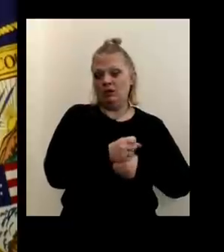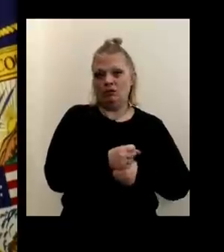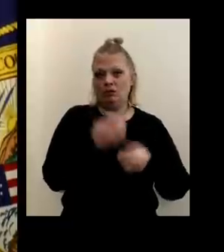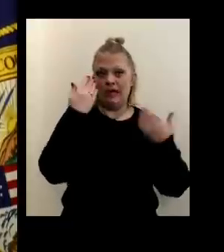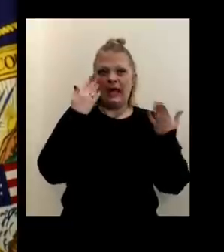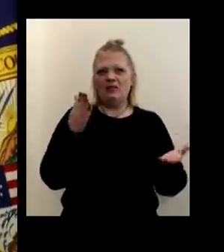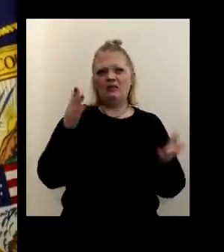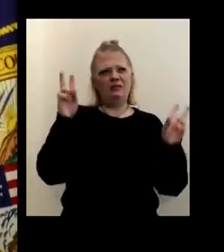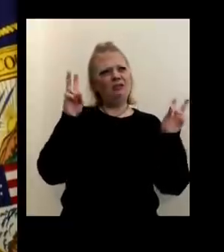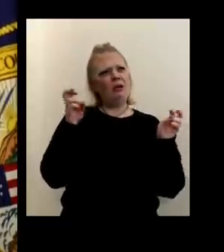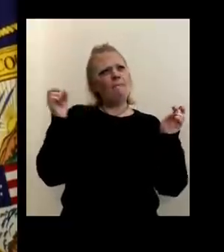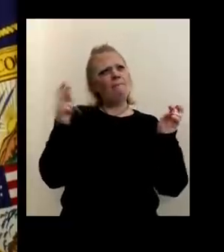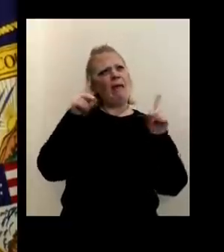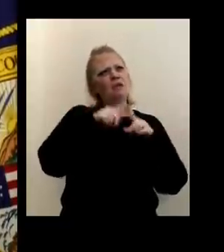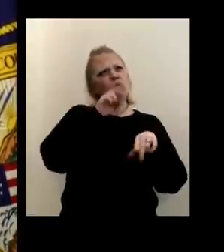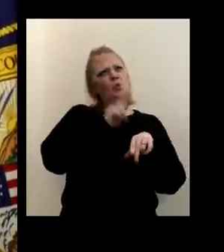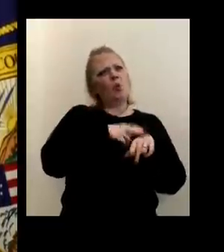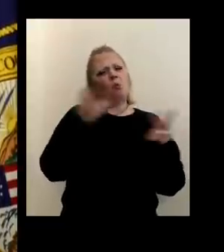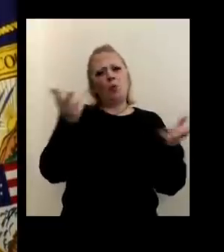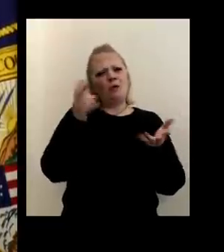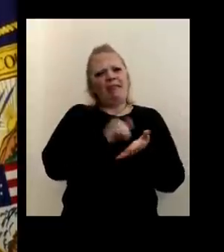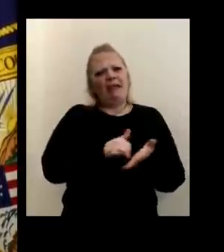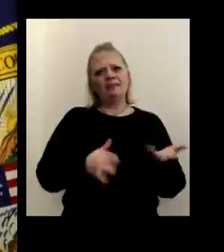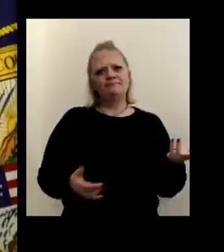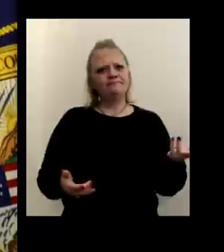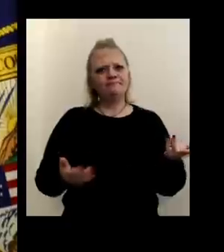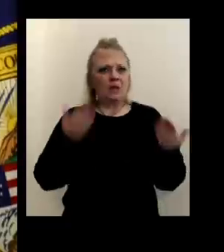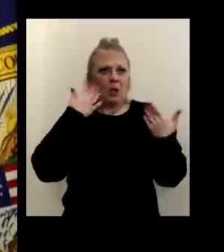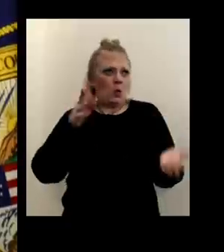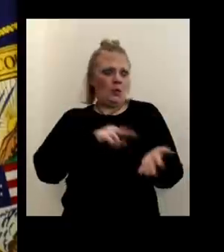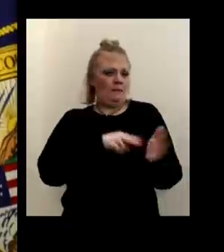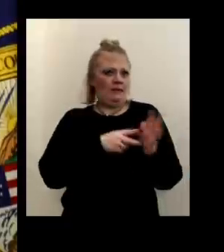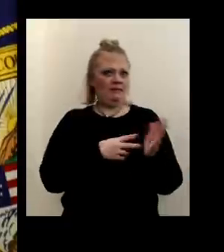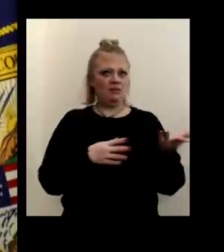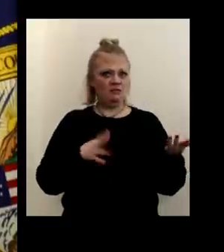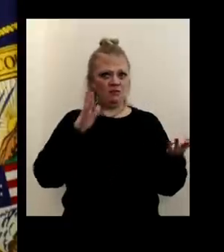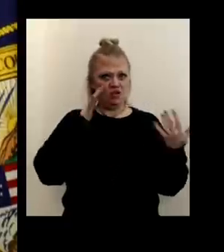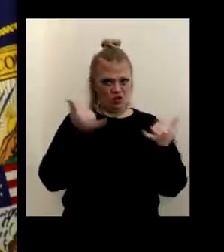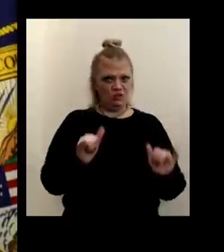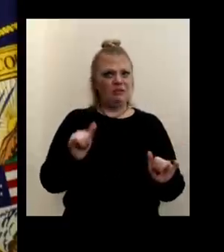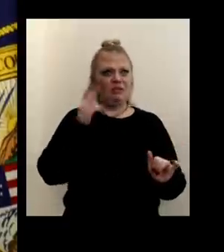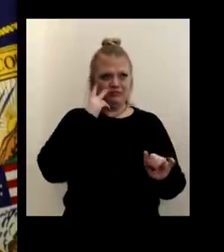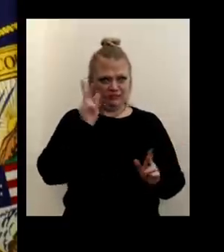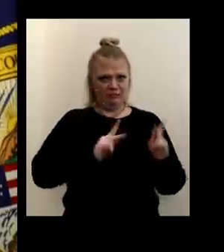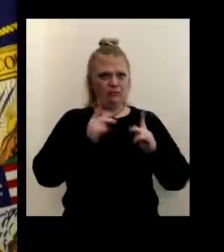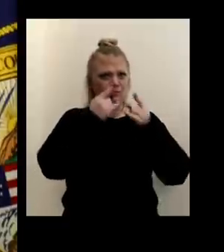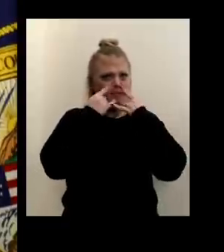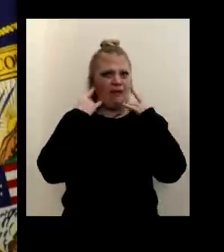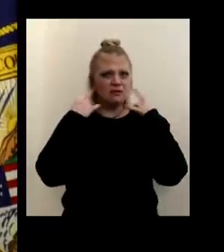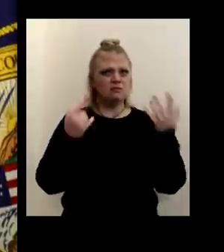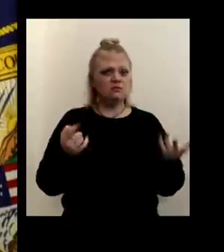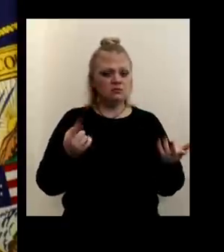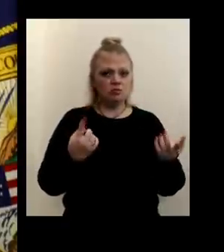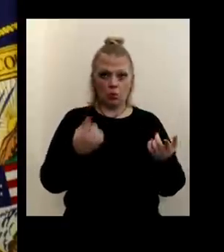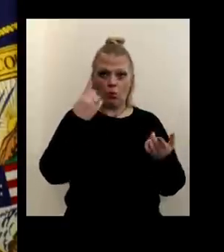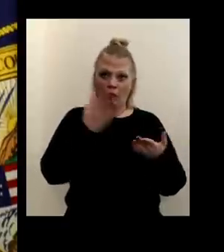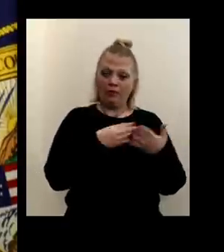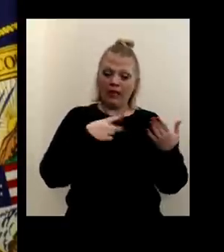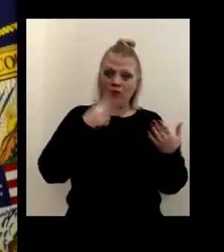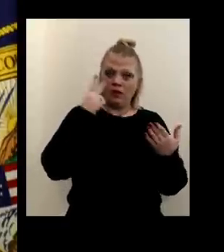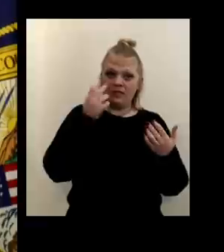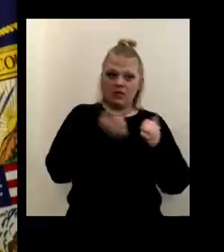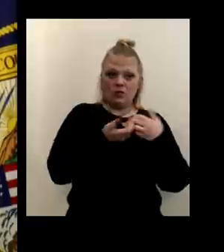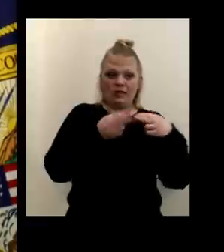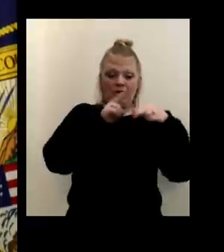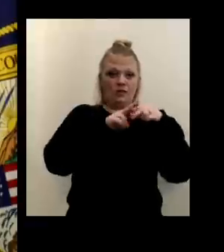back to normal actually is going to be. I don't know what it means. I think you're still going to see a lot of people wearing masks. One thing we have seen with the increase